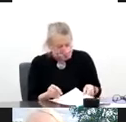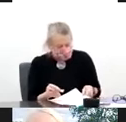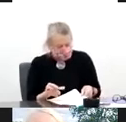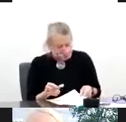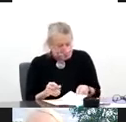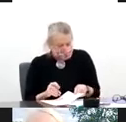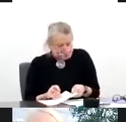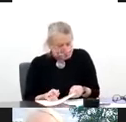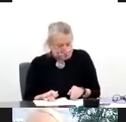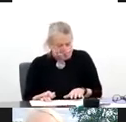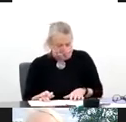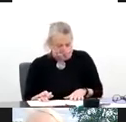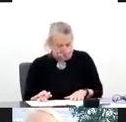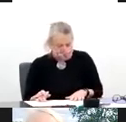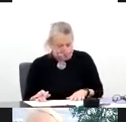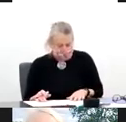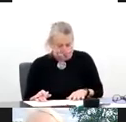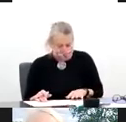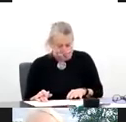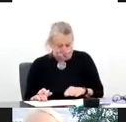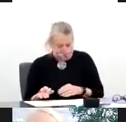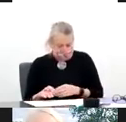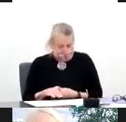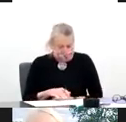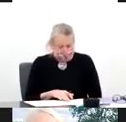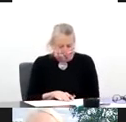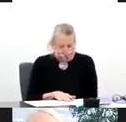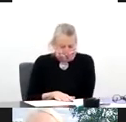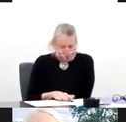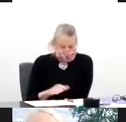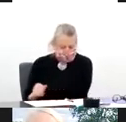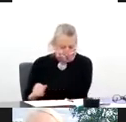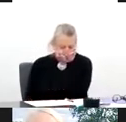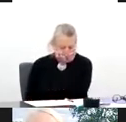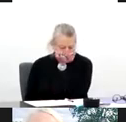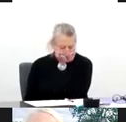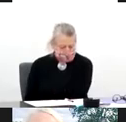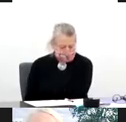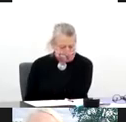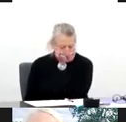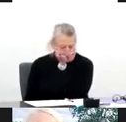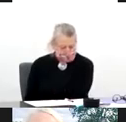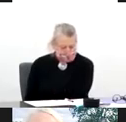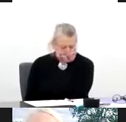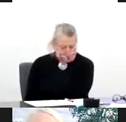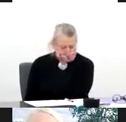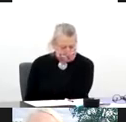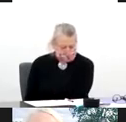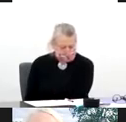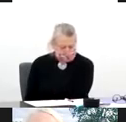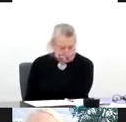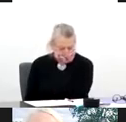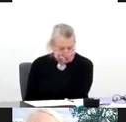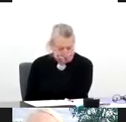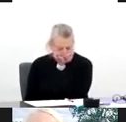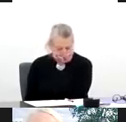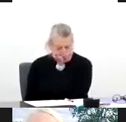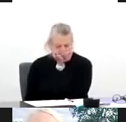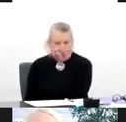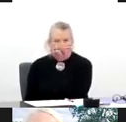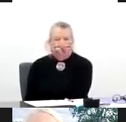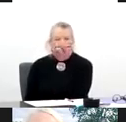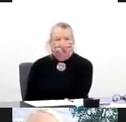SARS-Coronavirus-2. What is this virus doing to our planet? It has exploded